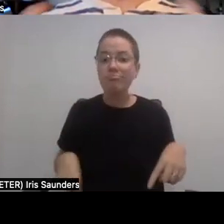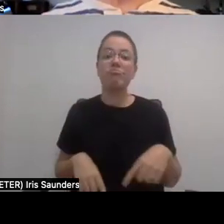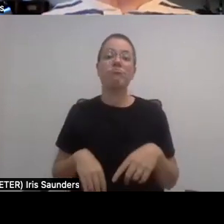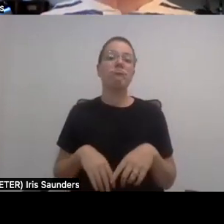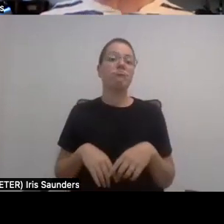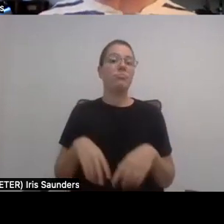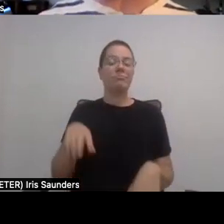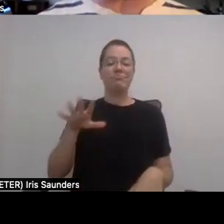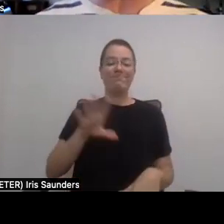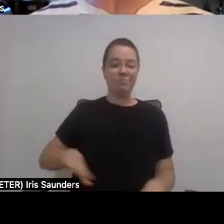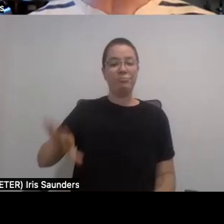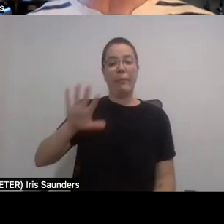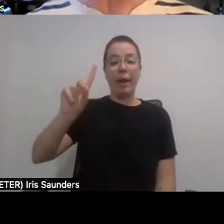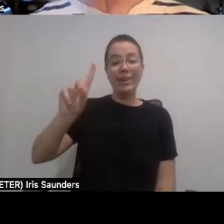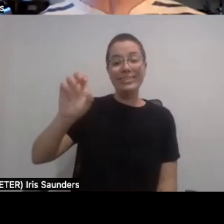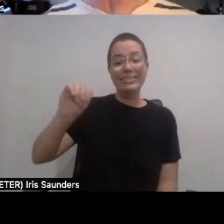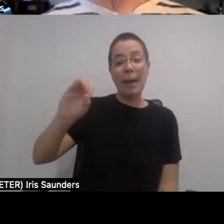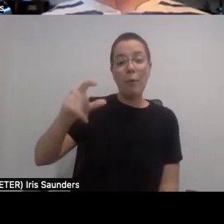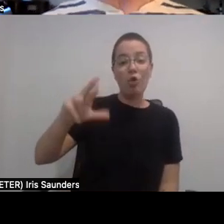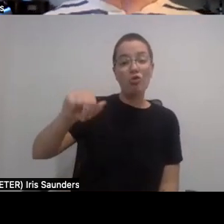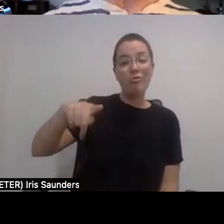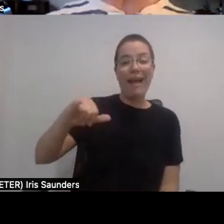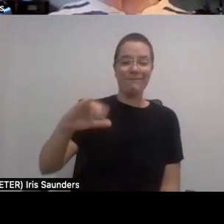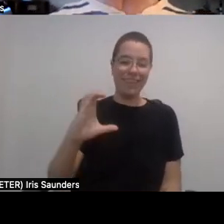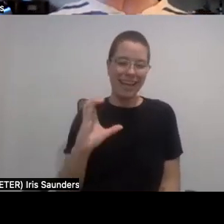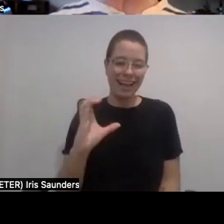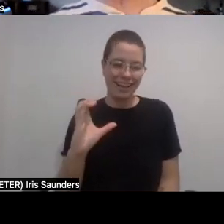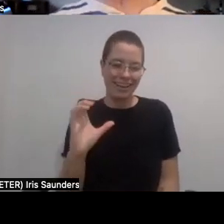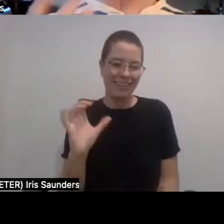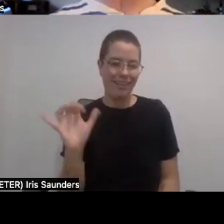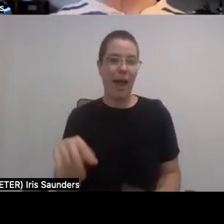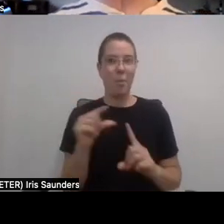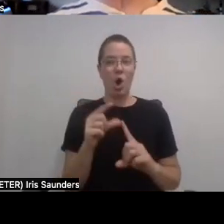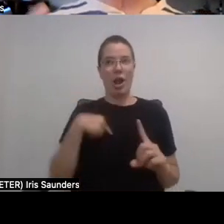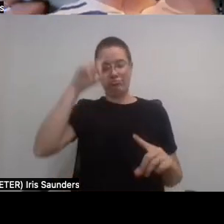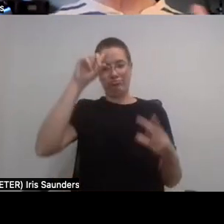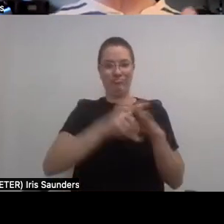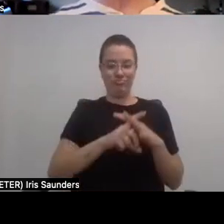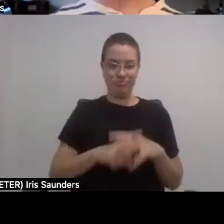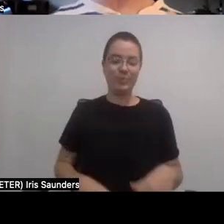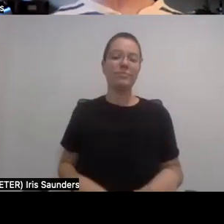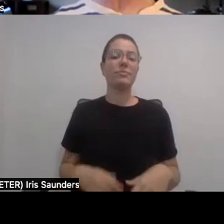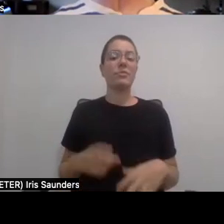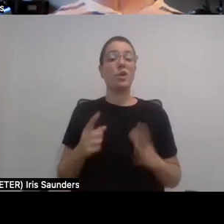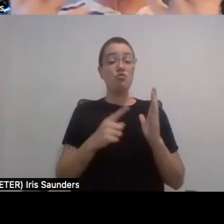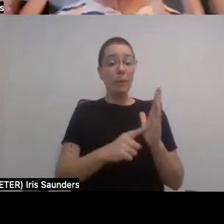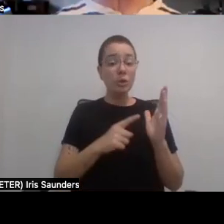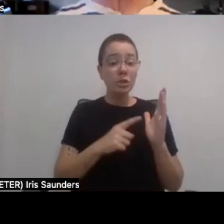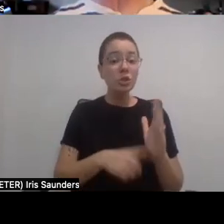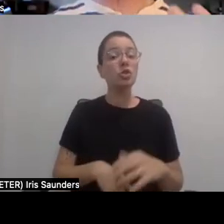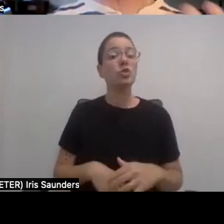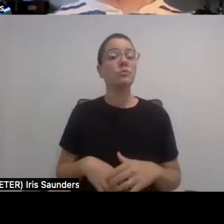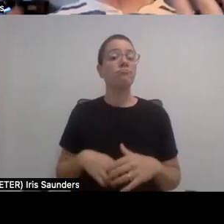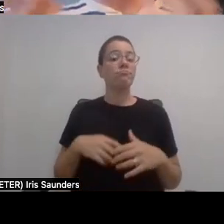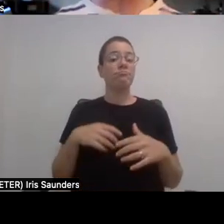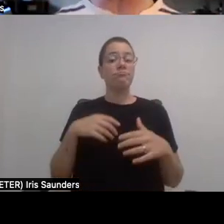demographics is the word I was looking for, you know. And so, so, personally, you know, representation, if you get back to that, for me, seeing